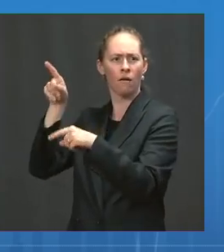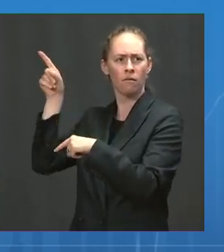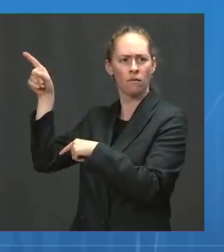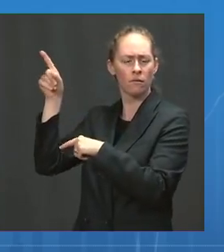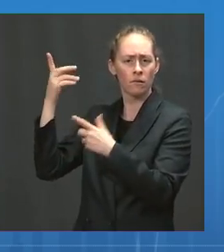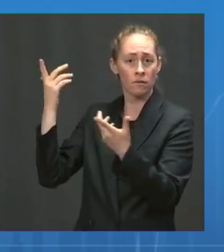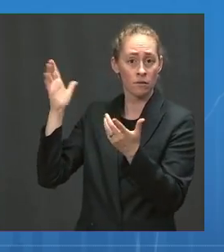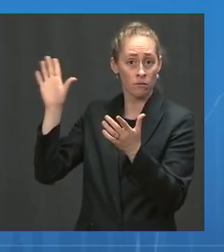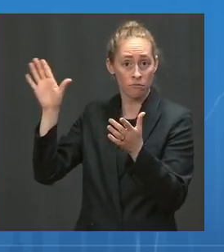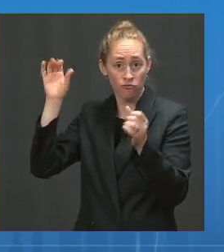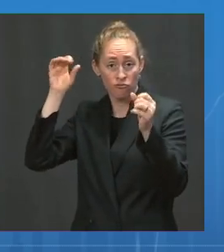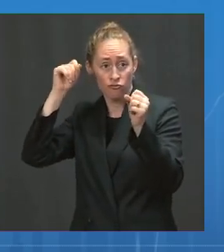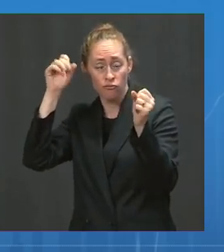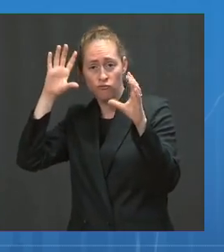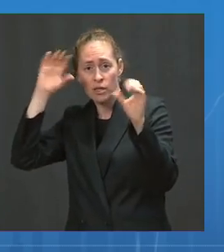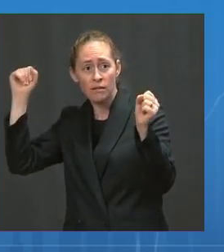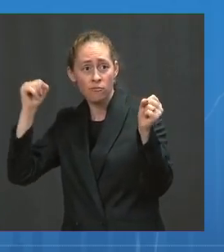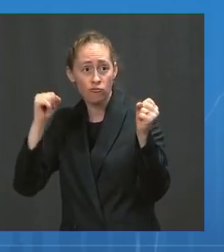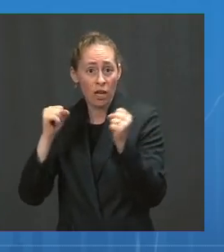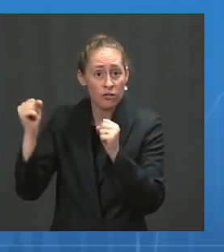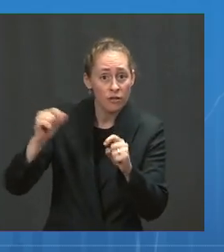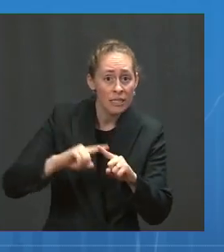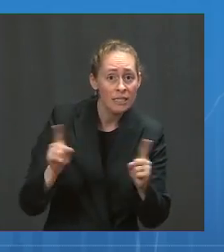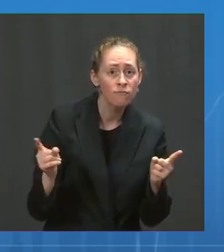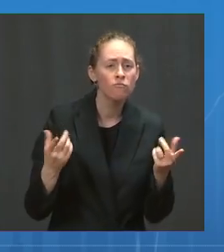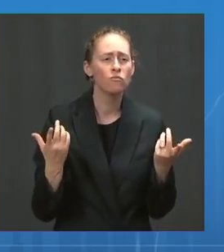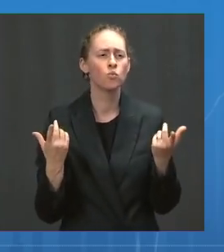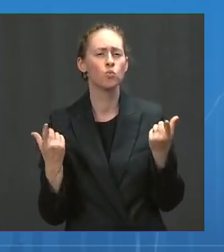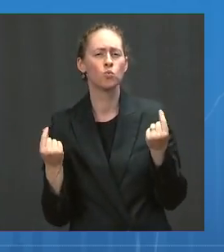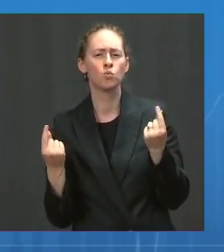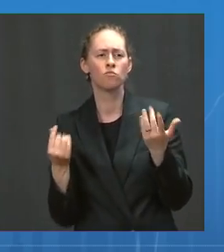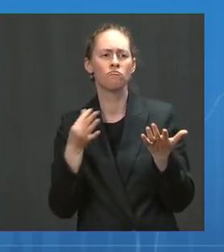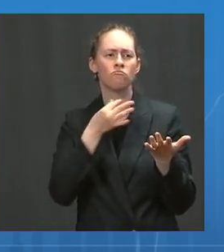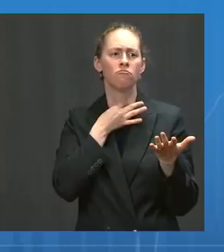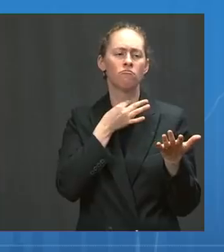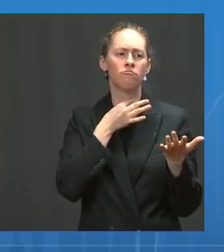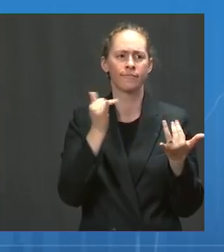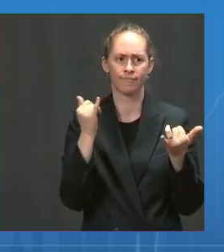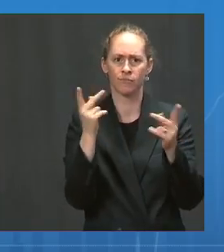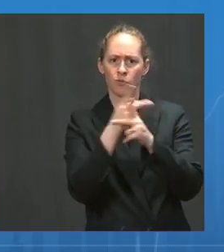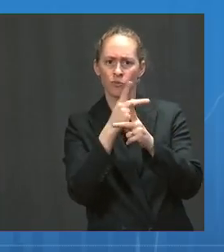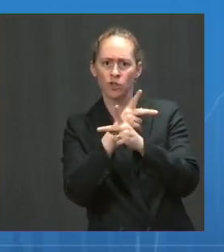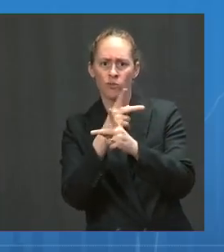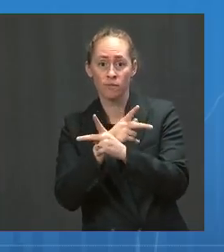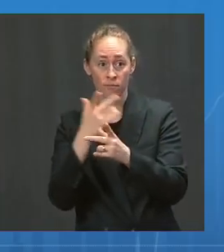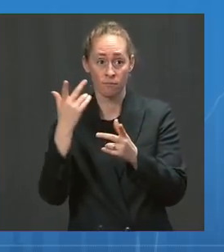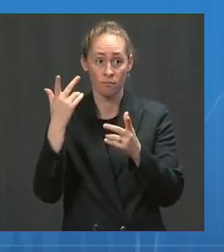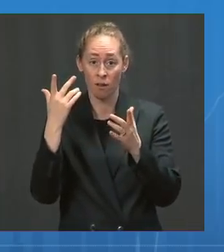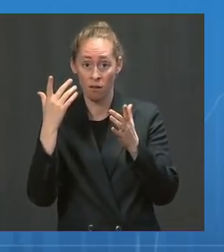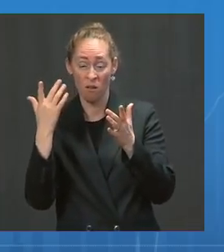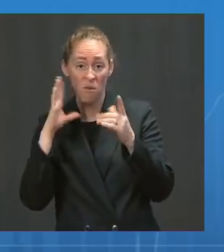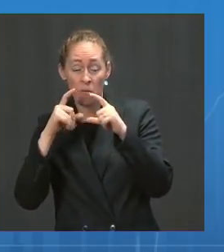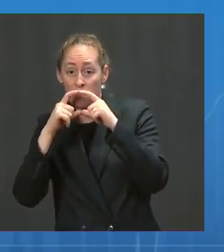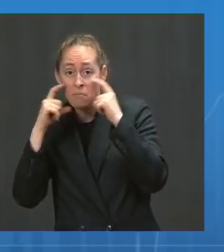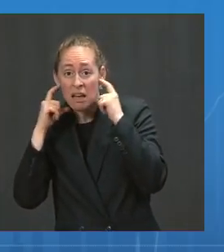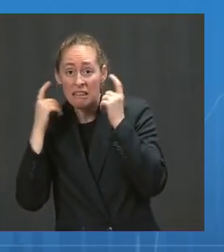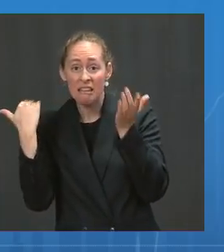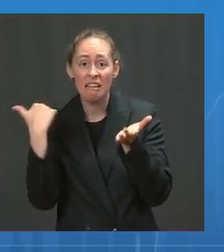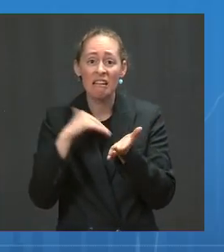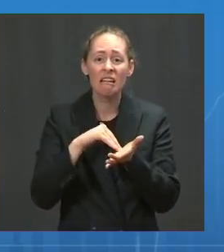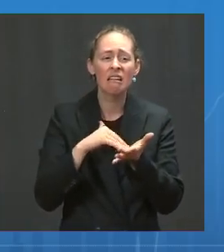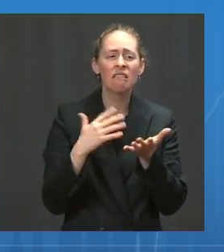large-scale mitigation measures if we start seeing cases going up, you know, mask mandates and the like are not necessary because so many people are vaccinated?